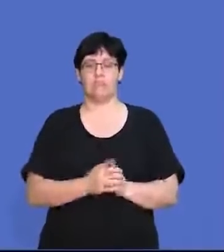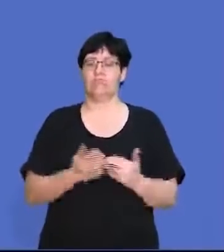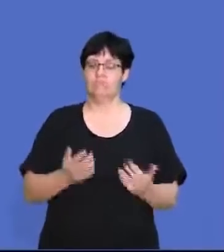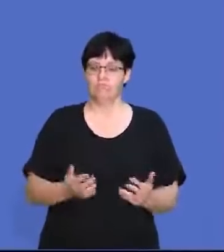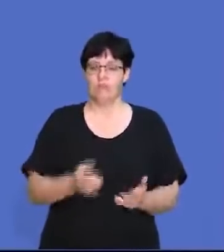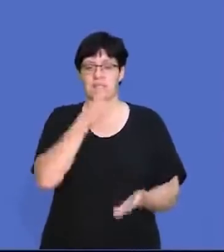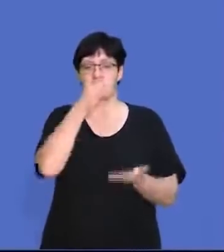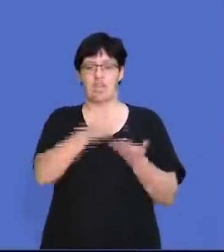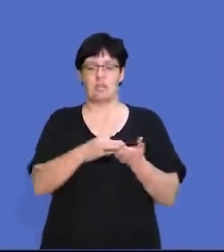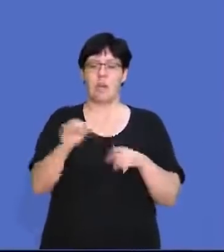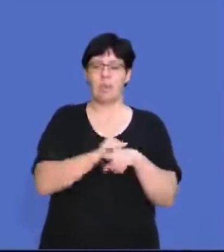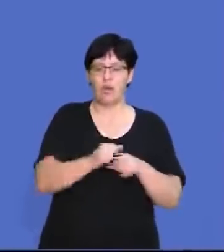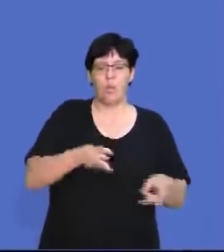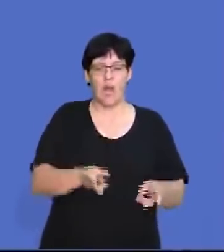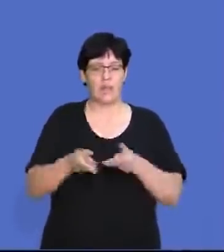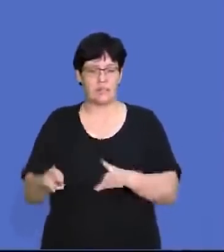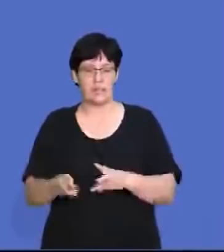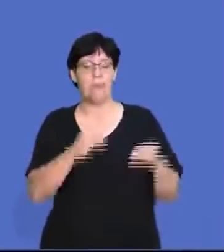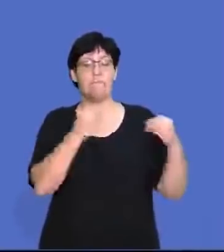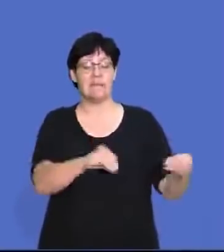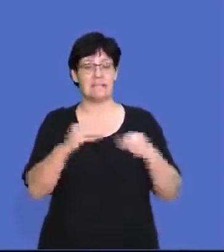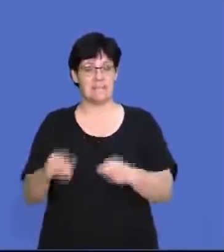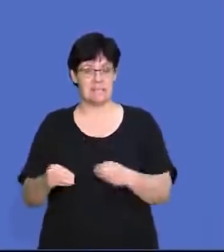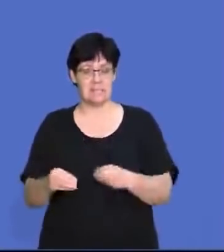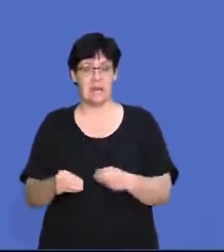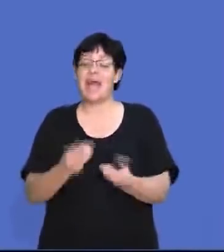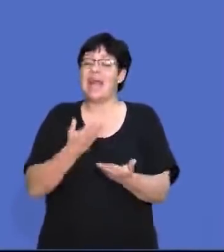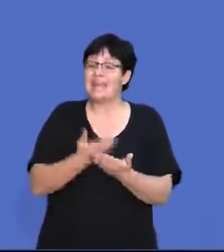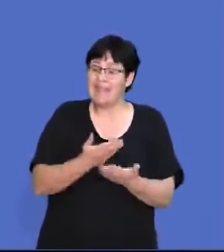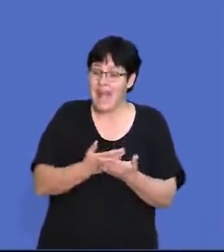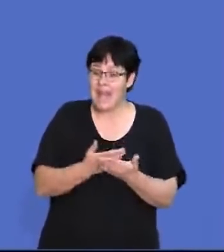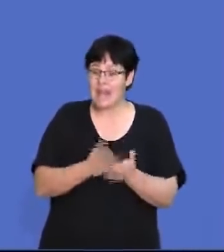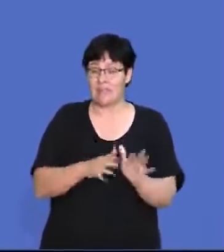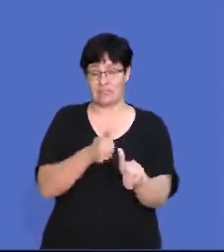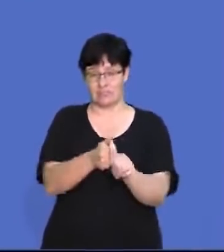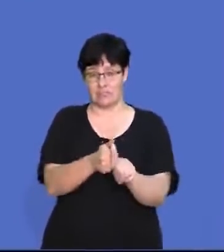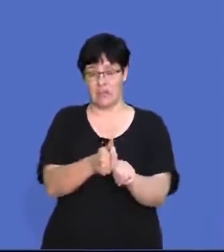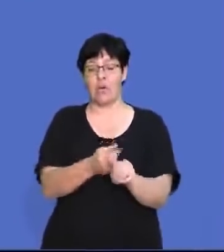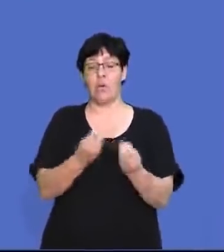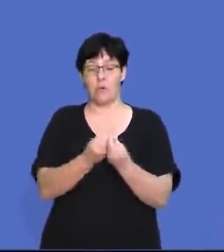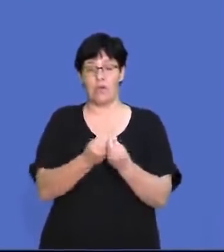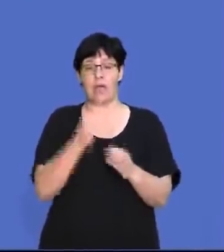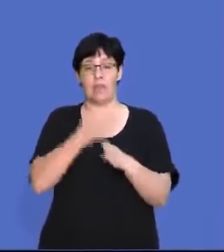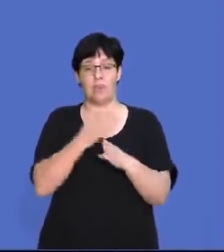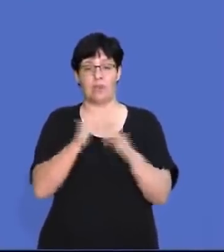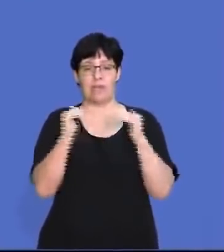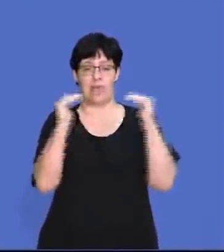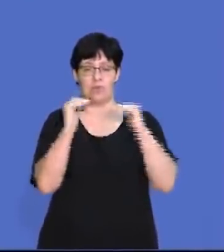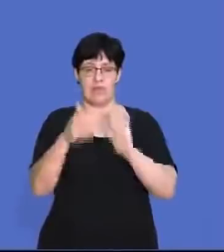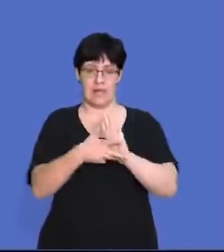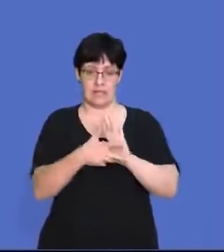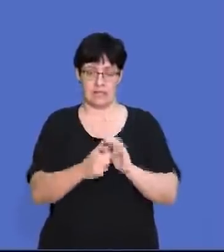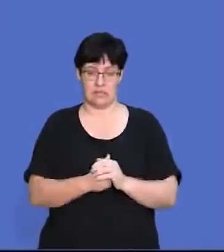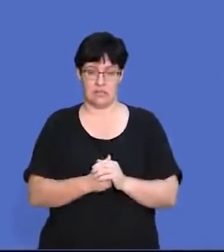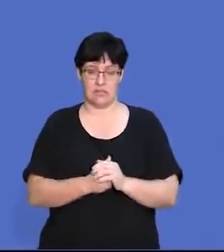All right, so suggest practical ways in which a business may comply with the Employment Equity Act.